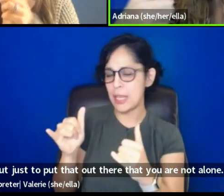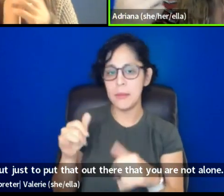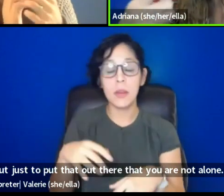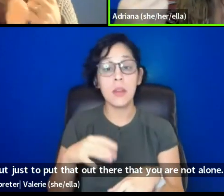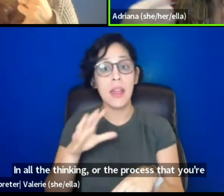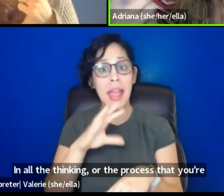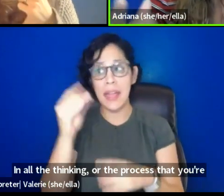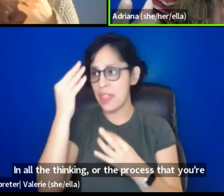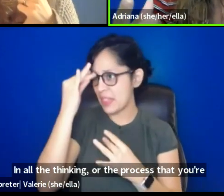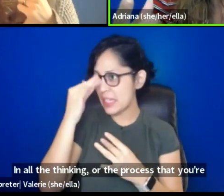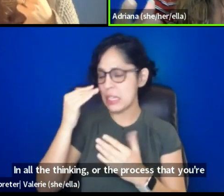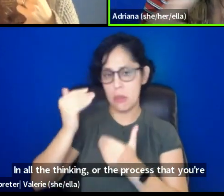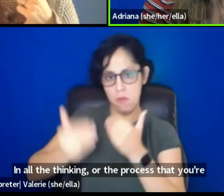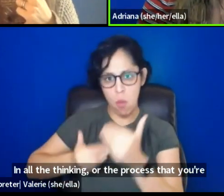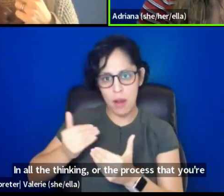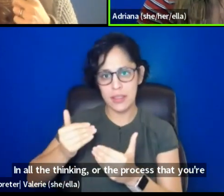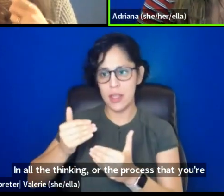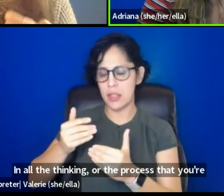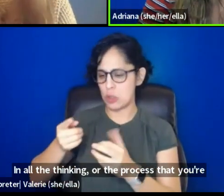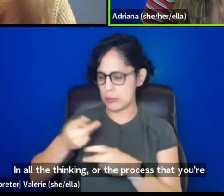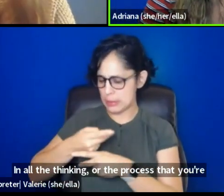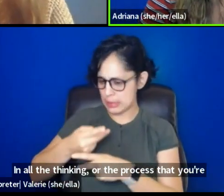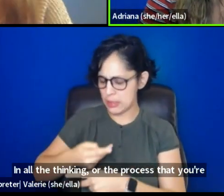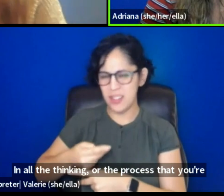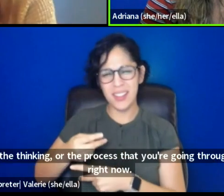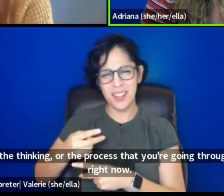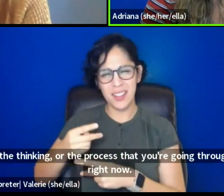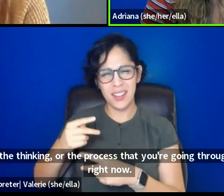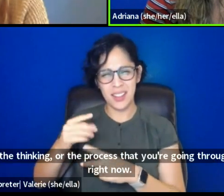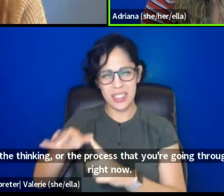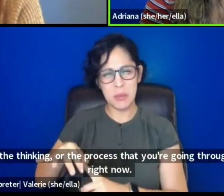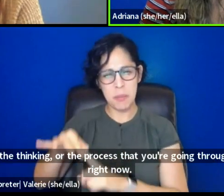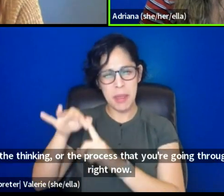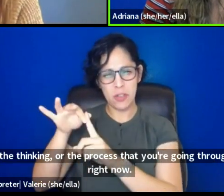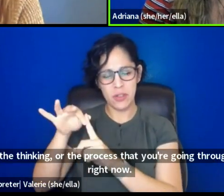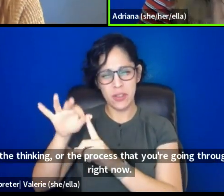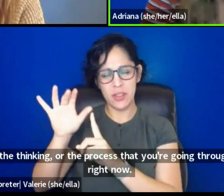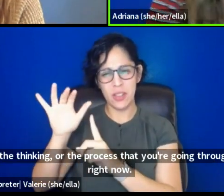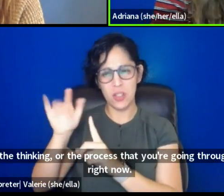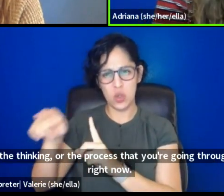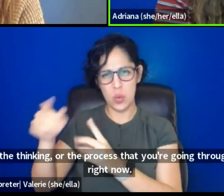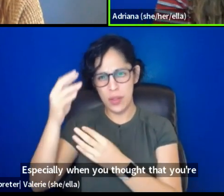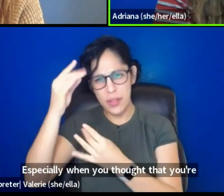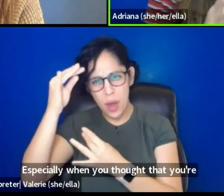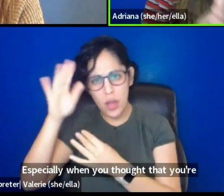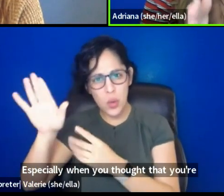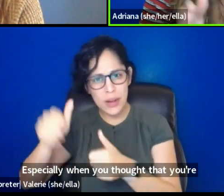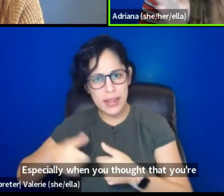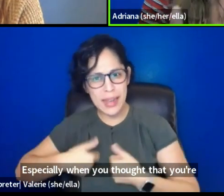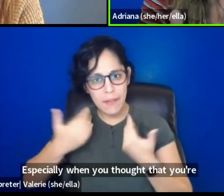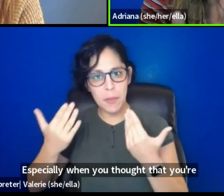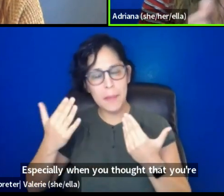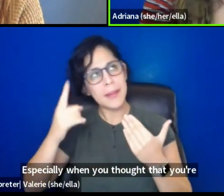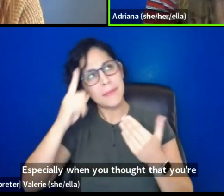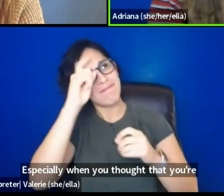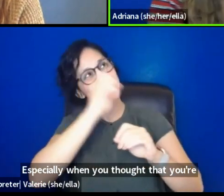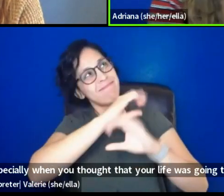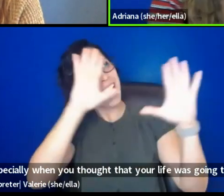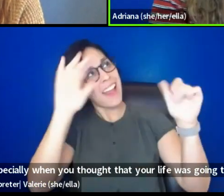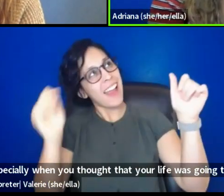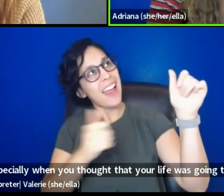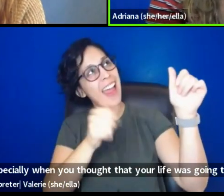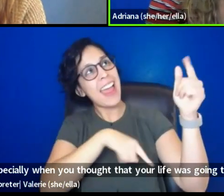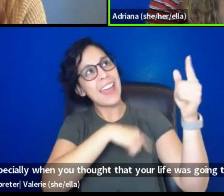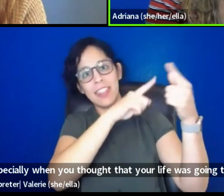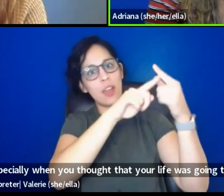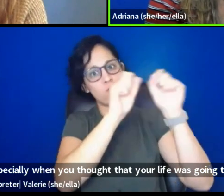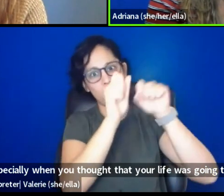that you're going through right now, um, especially when you thought that your life was going to go a certain way, and you're finding yourself